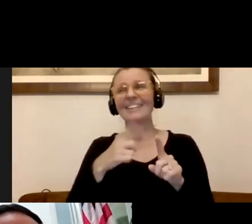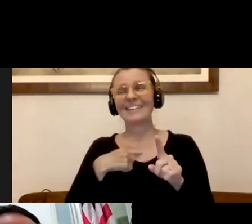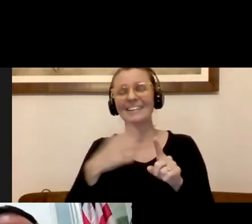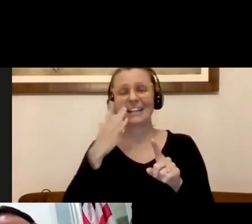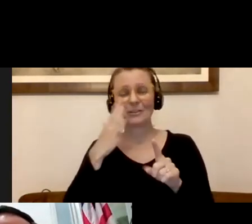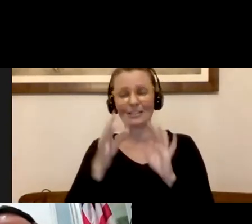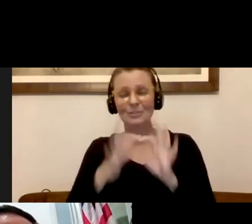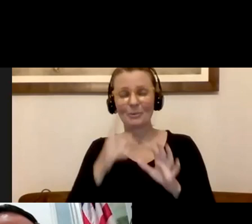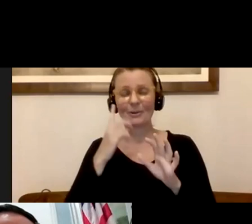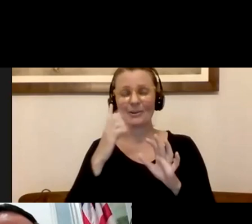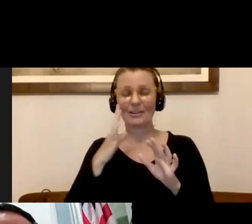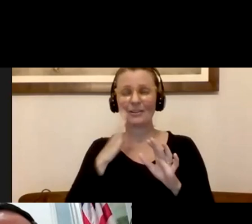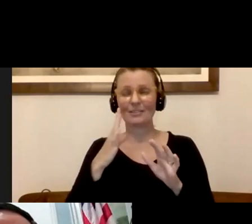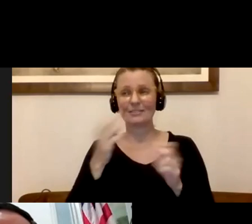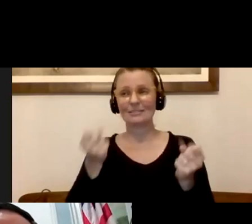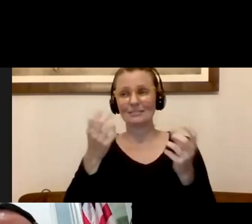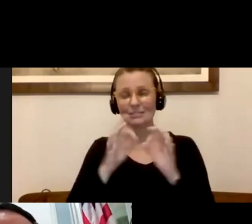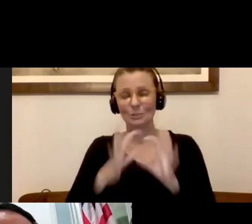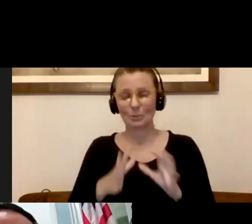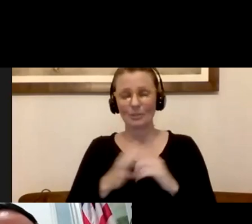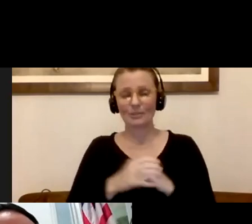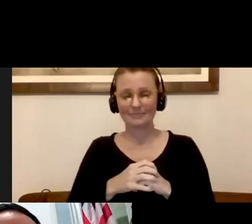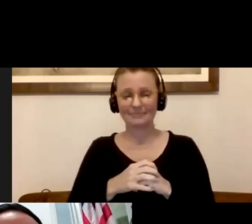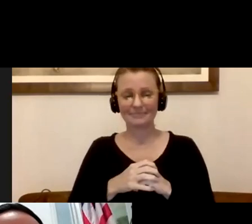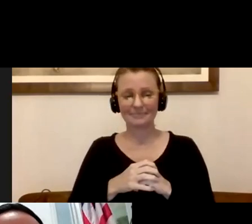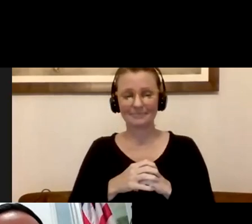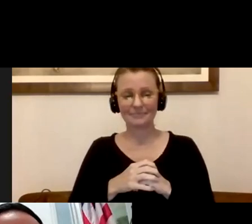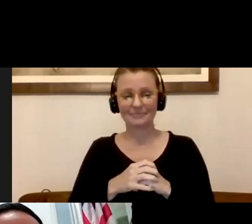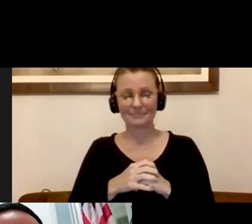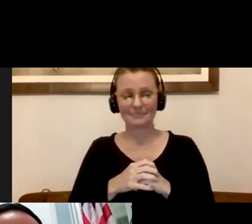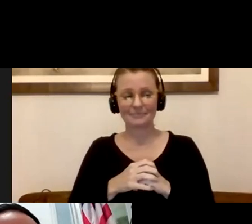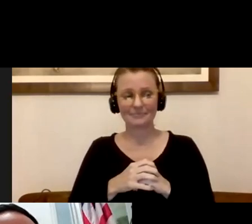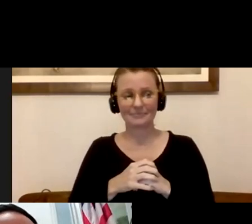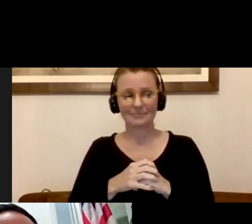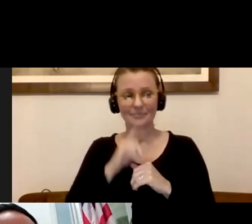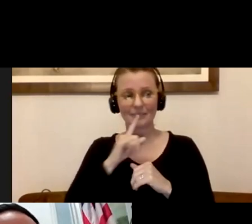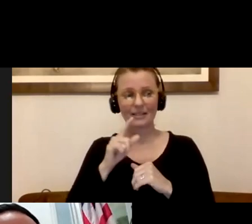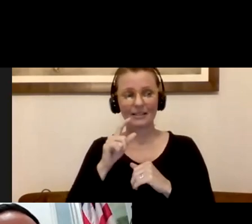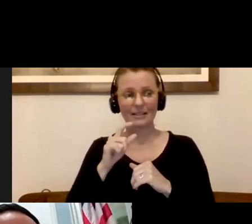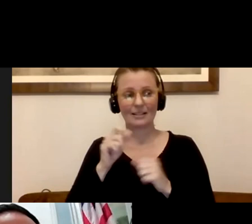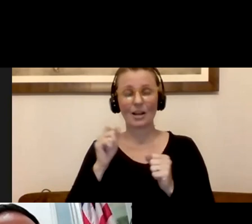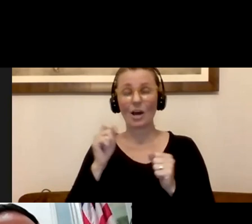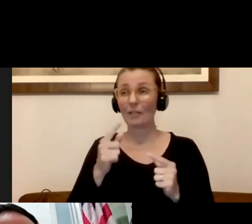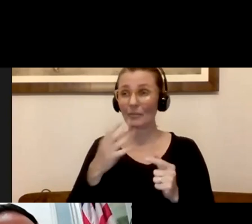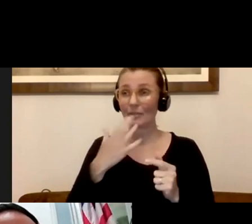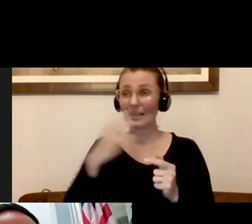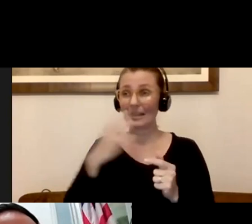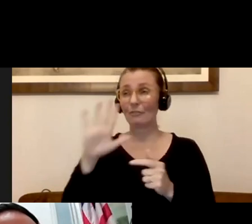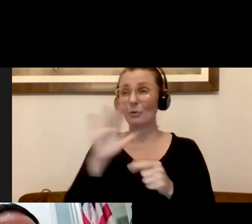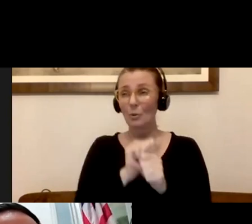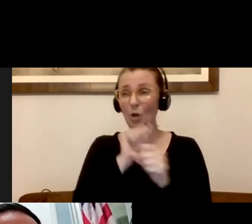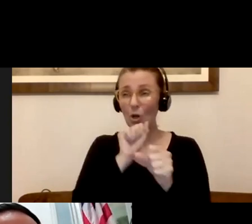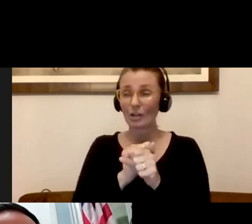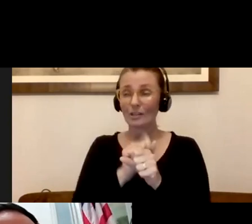our American Sign Language interpreter. And all of you, thank you for what you're doing to help us work